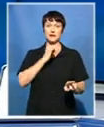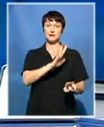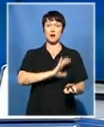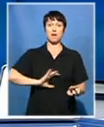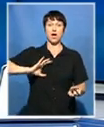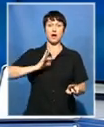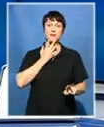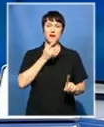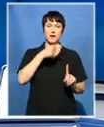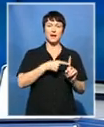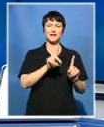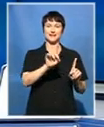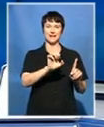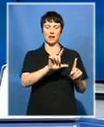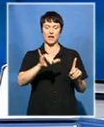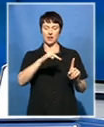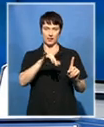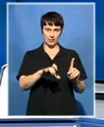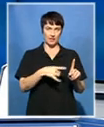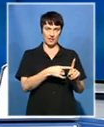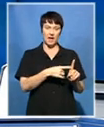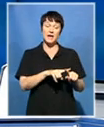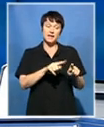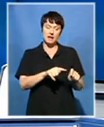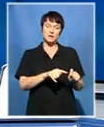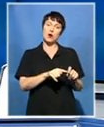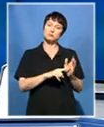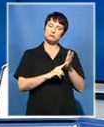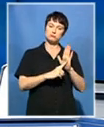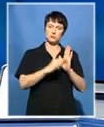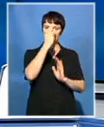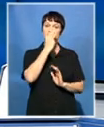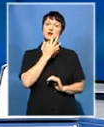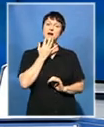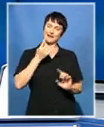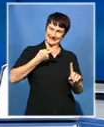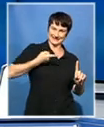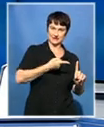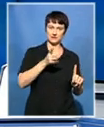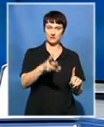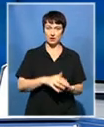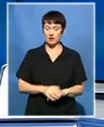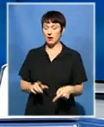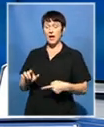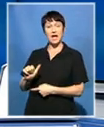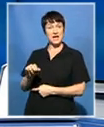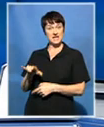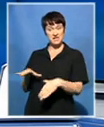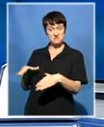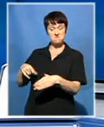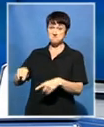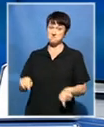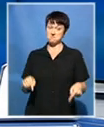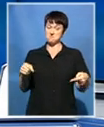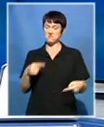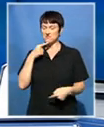Patricia DeLille will be the face of its election campaign in Cape Town. The official opposition in the province, the ANC, is still pondering whether